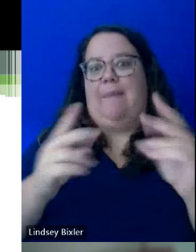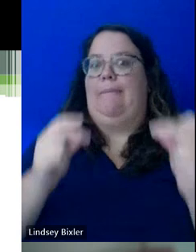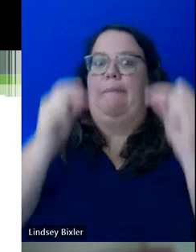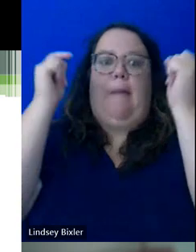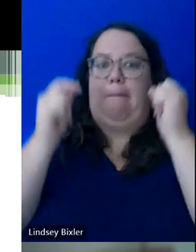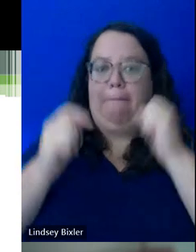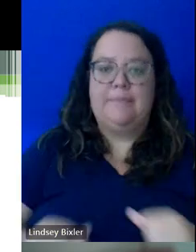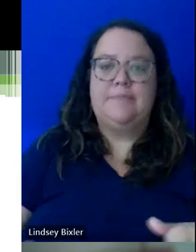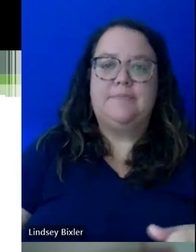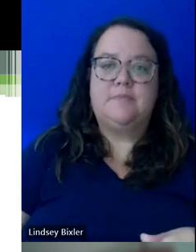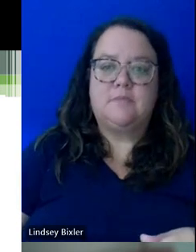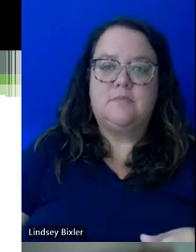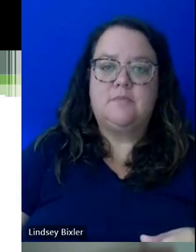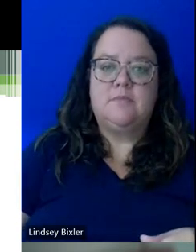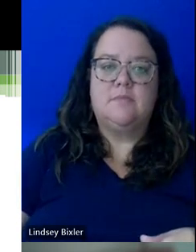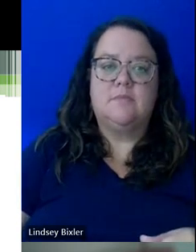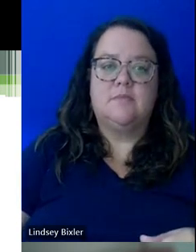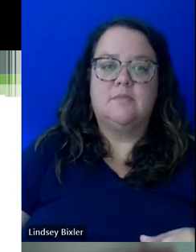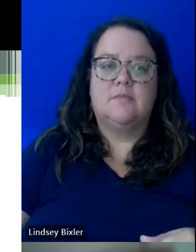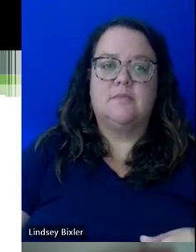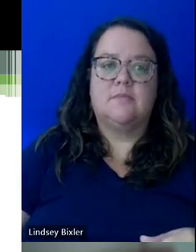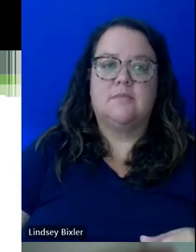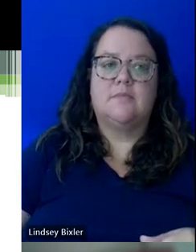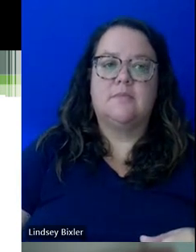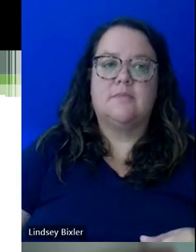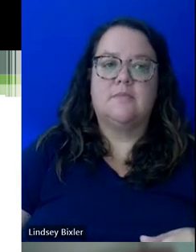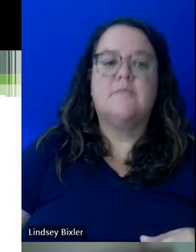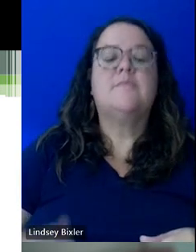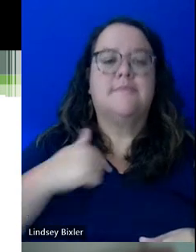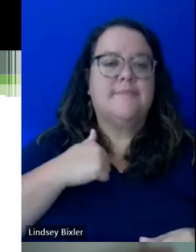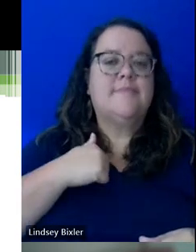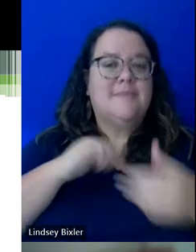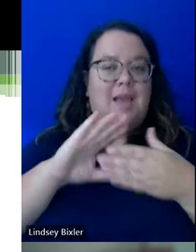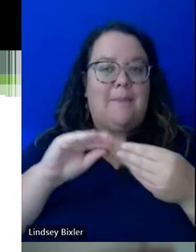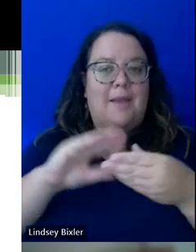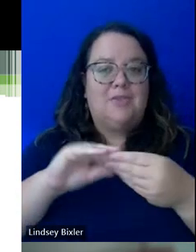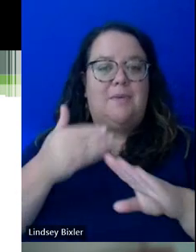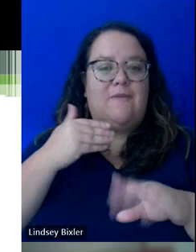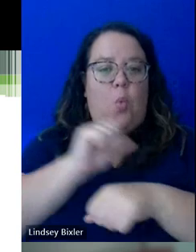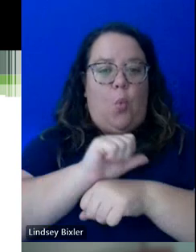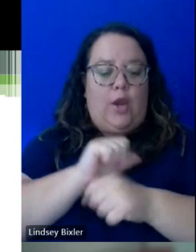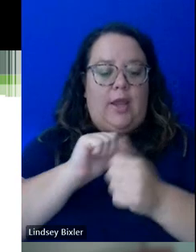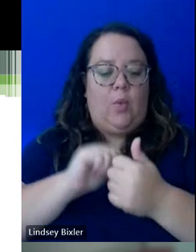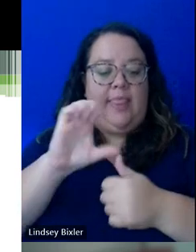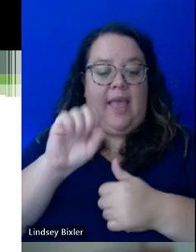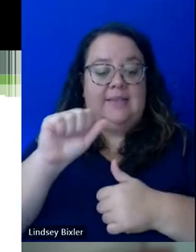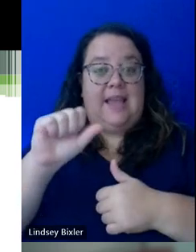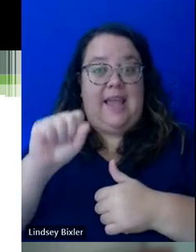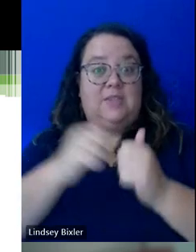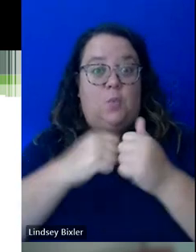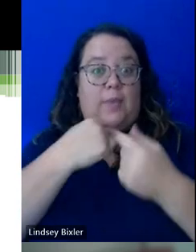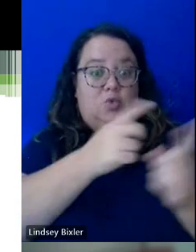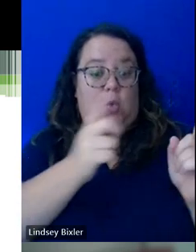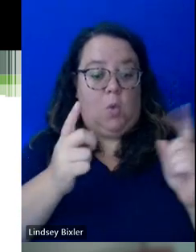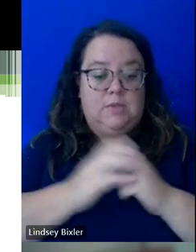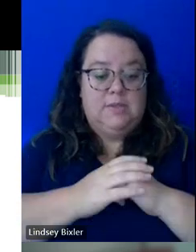And I kind of alluded before to the disclosure of, you know, working with SAS. The way that does work is each and every semester through